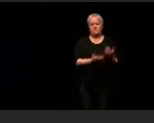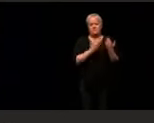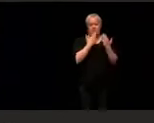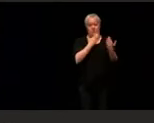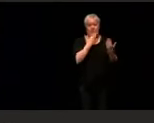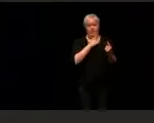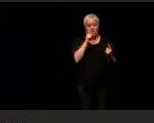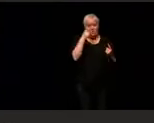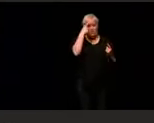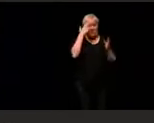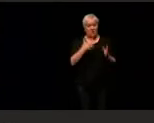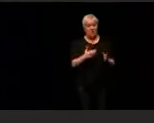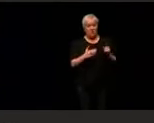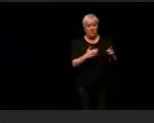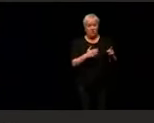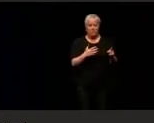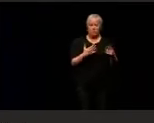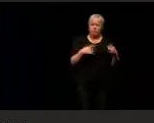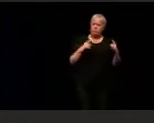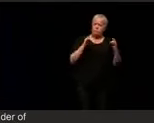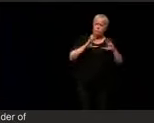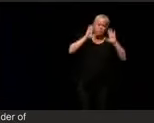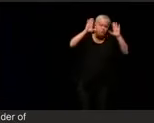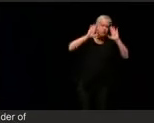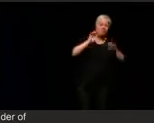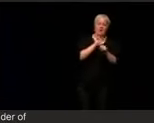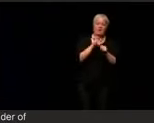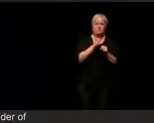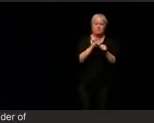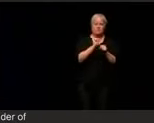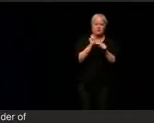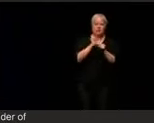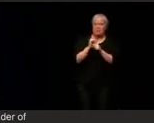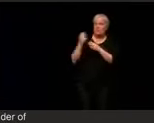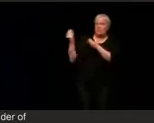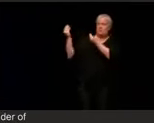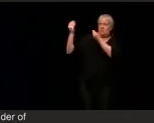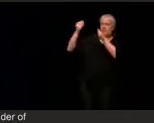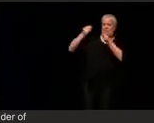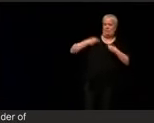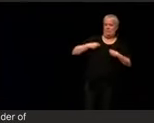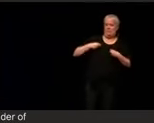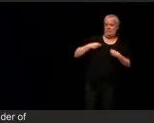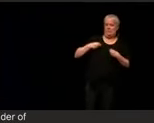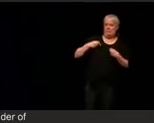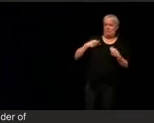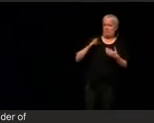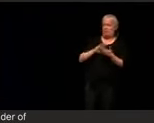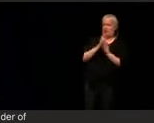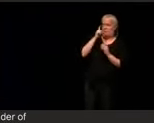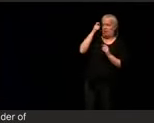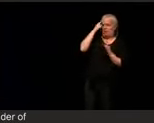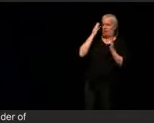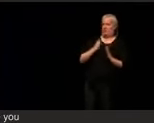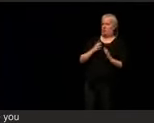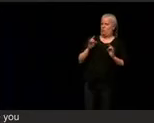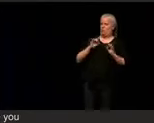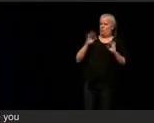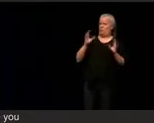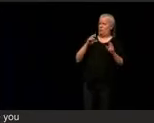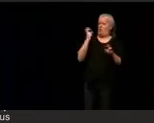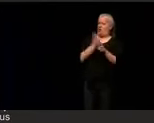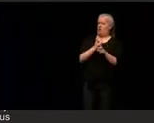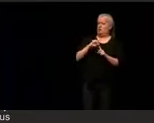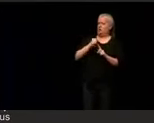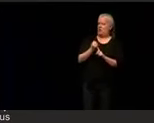She's doing an incredibly good job after inheriting a job during very difficult circumstances and she's